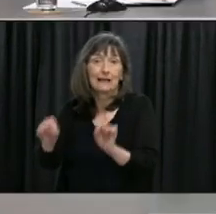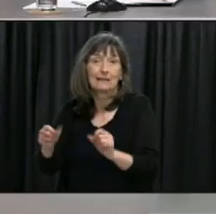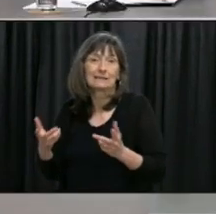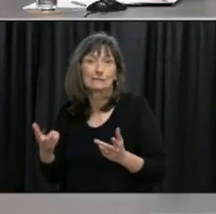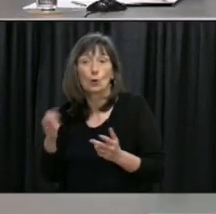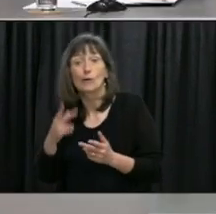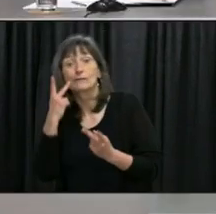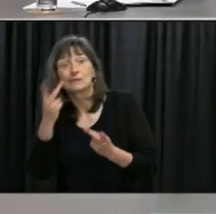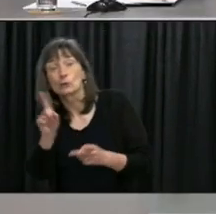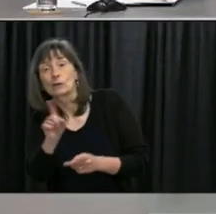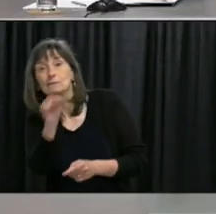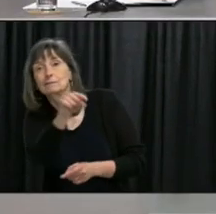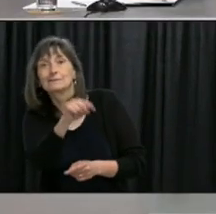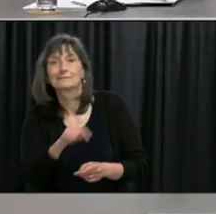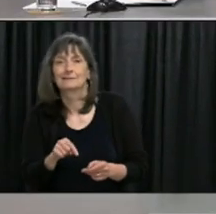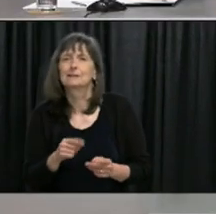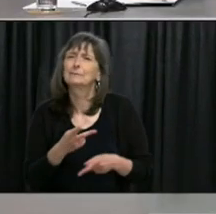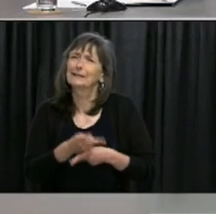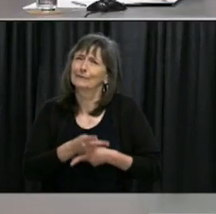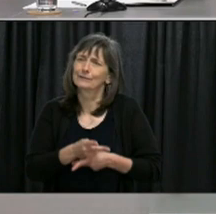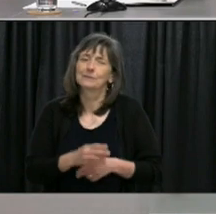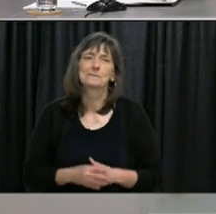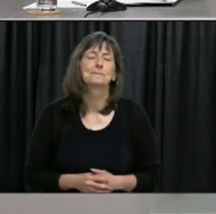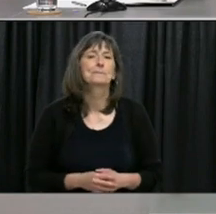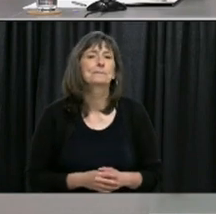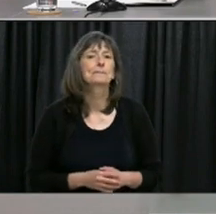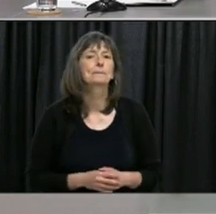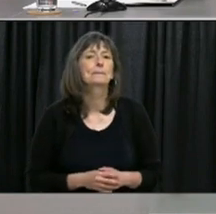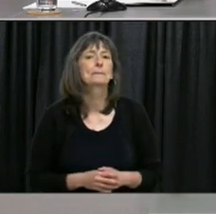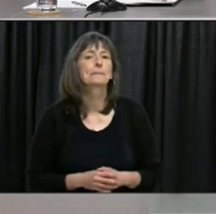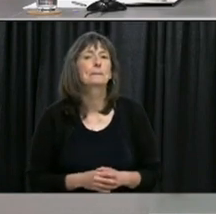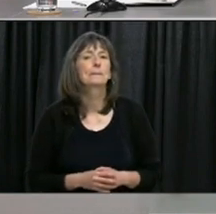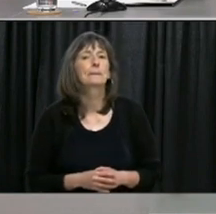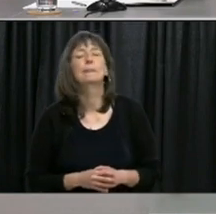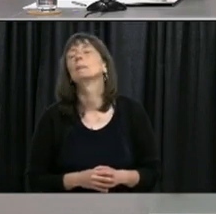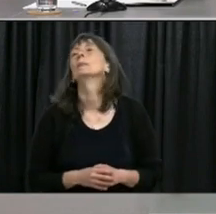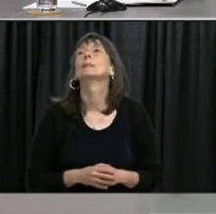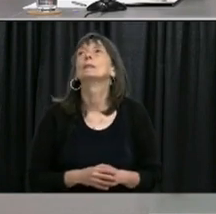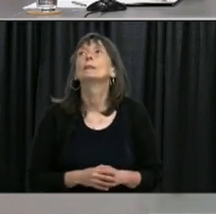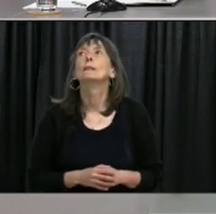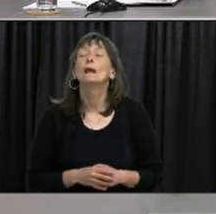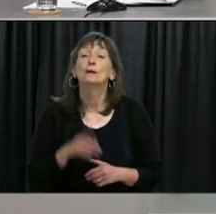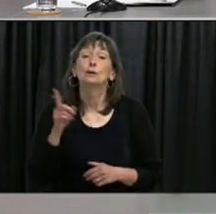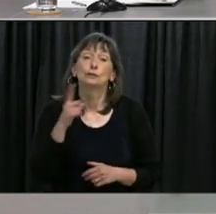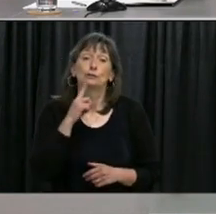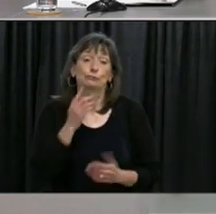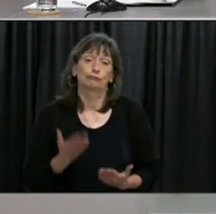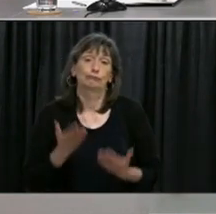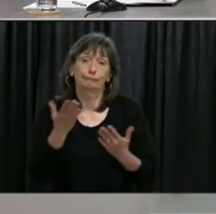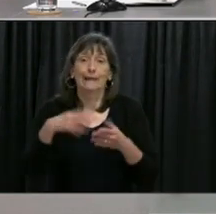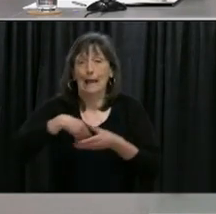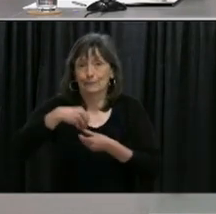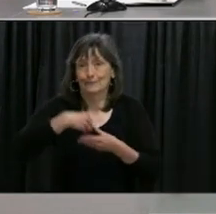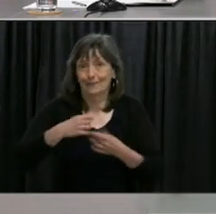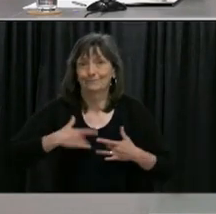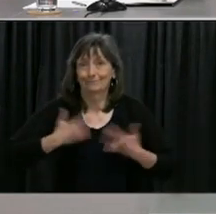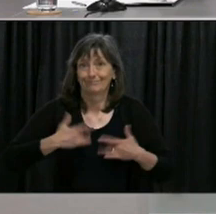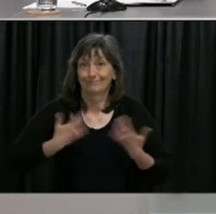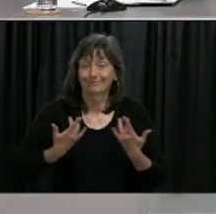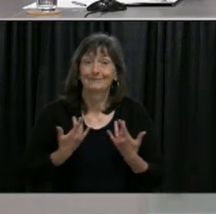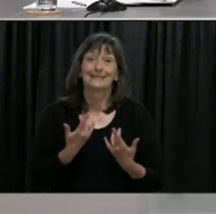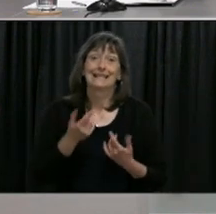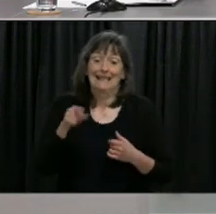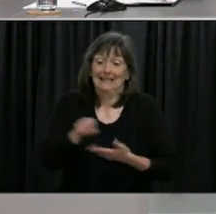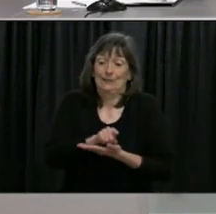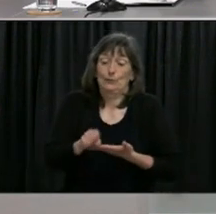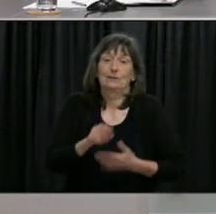we've heard recommendations you were just talking about there about going outside doing outside activities we've seen the national parks this